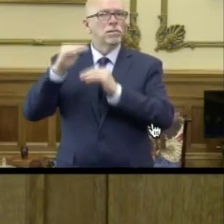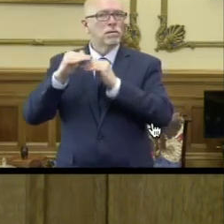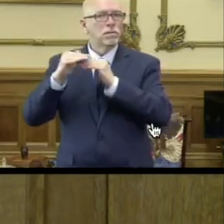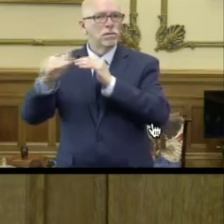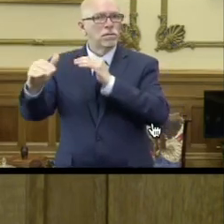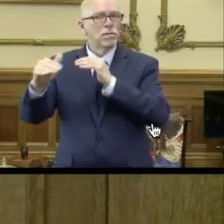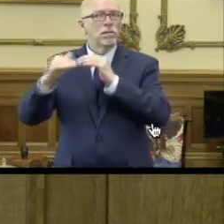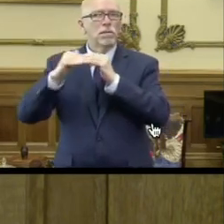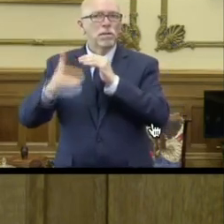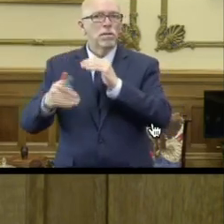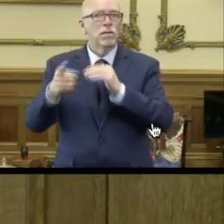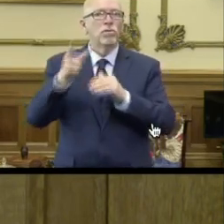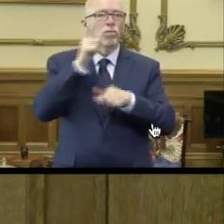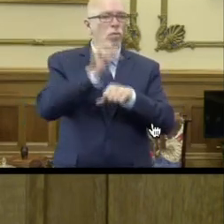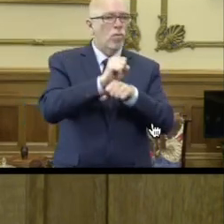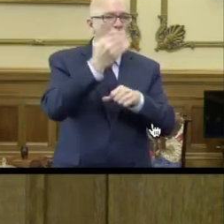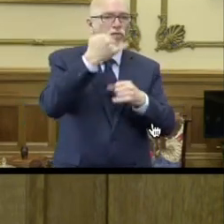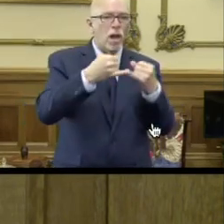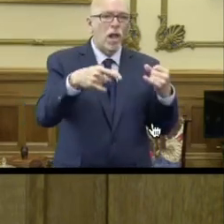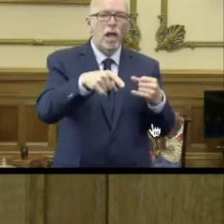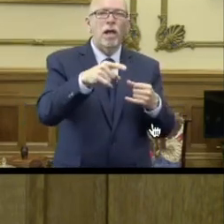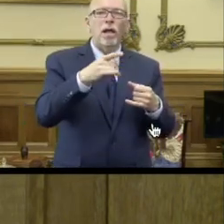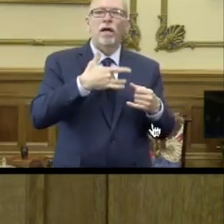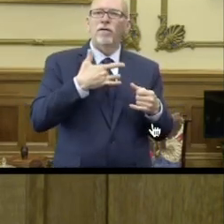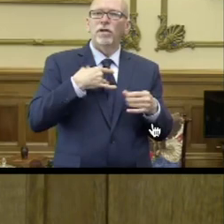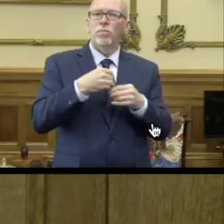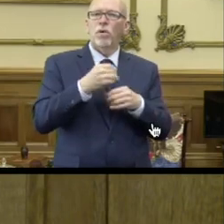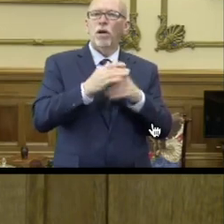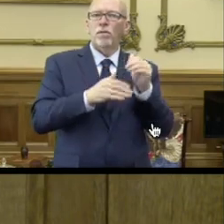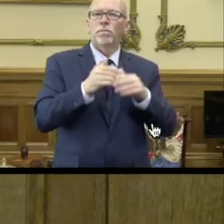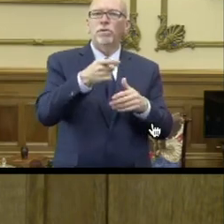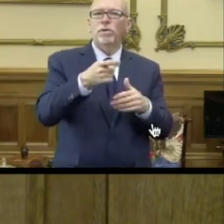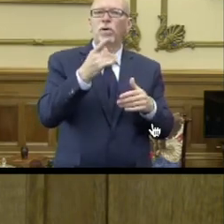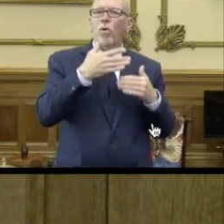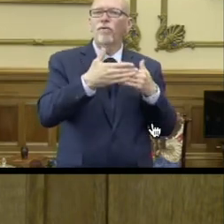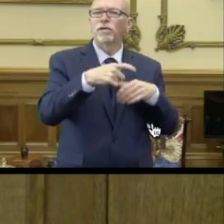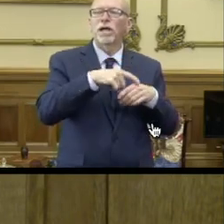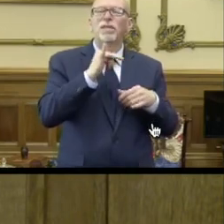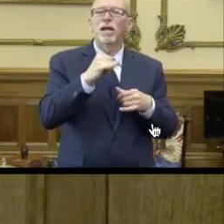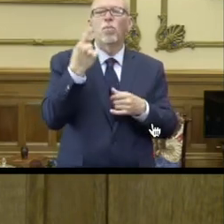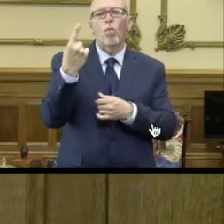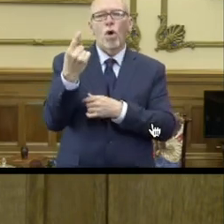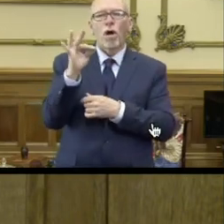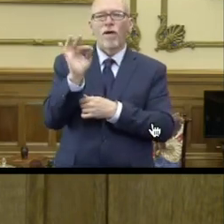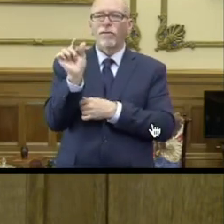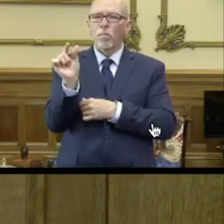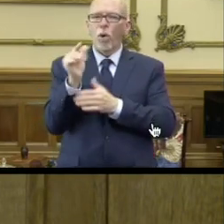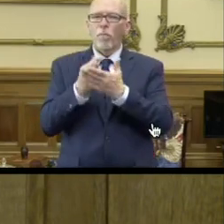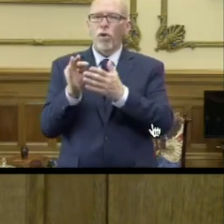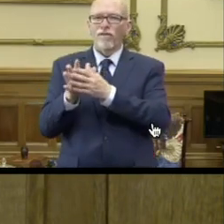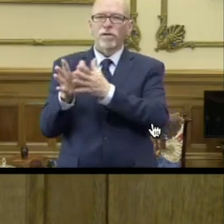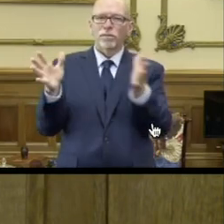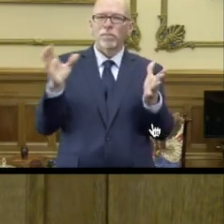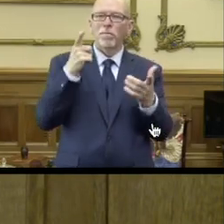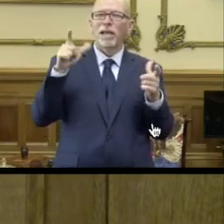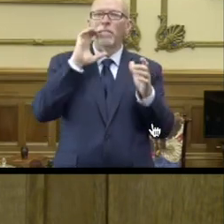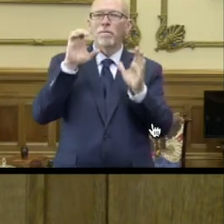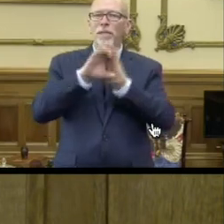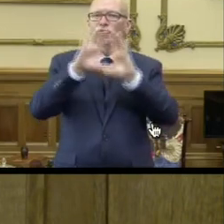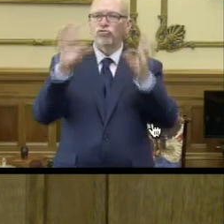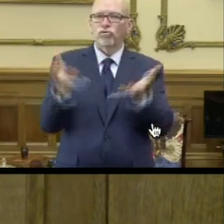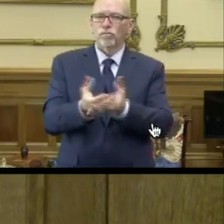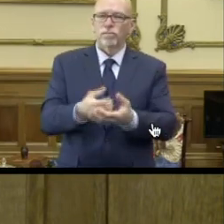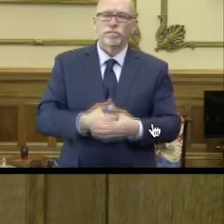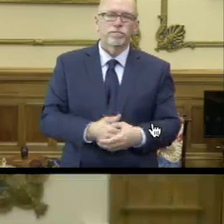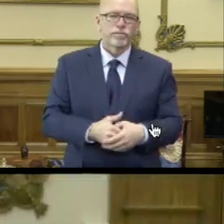were talking to our frontline workers, and they have felt comfortable that things had gotten better over time. So it's just one of the small pieces when you start to make these kind of decisions.